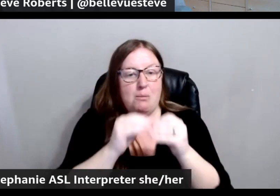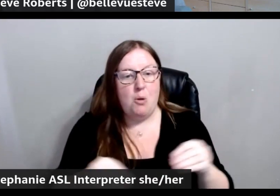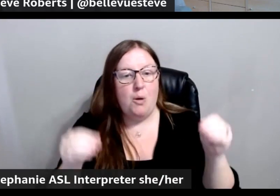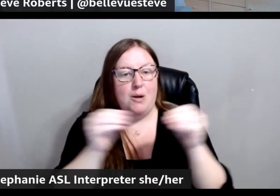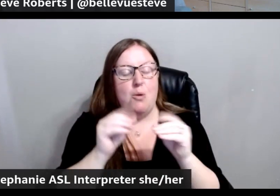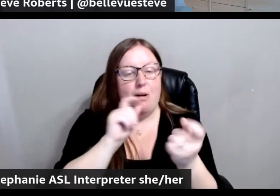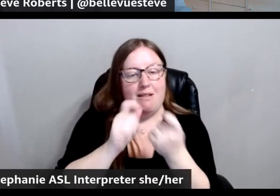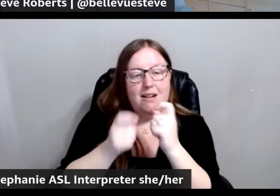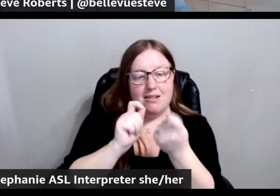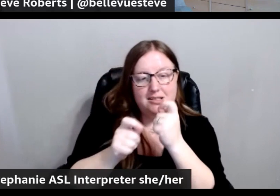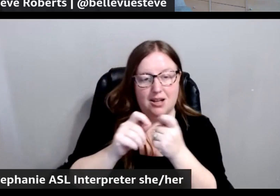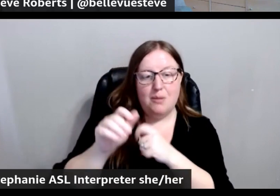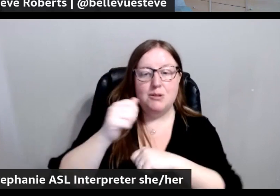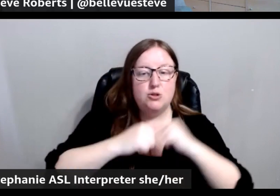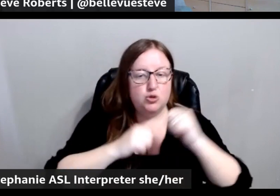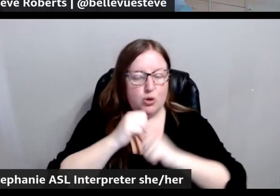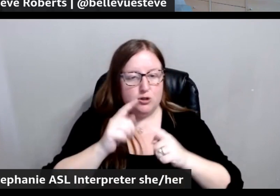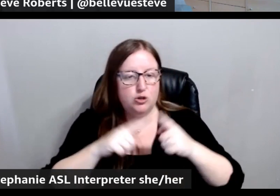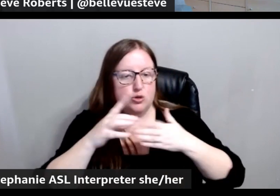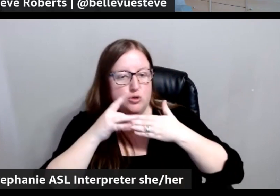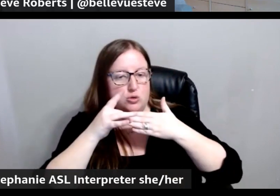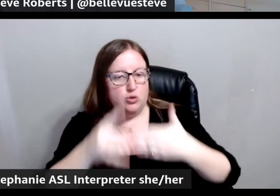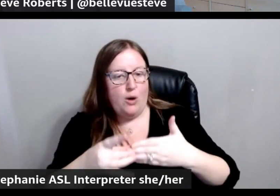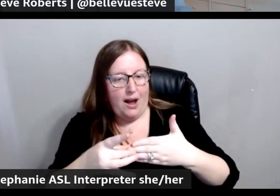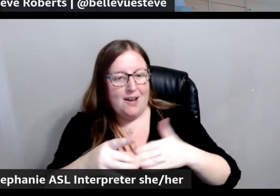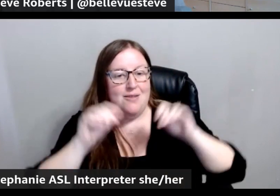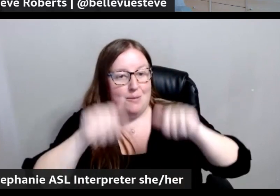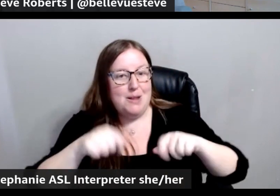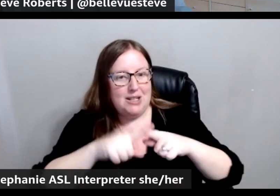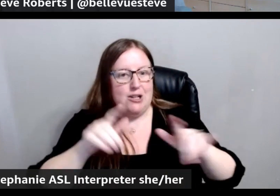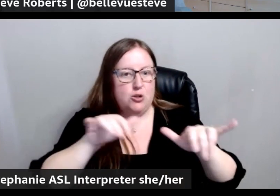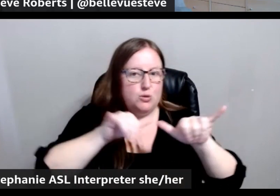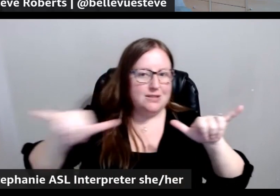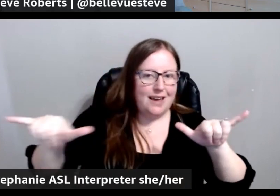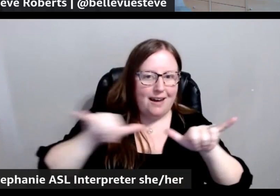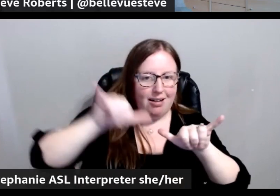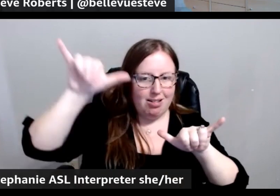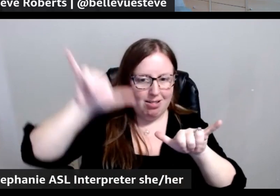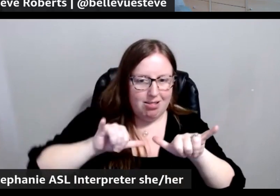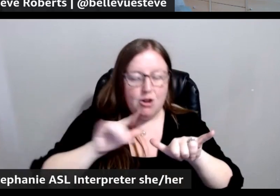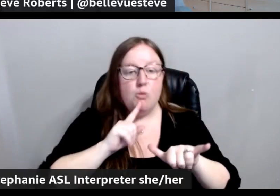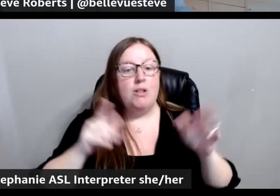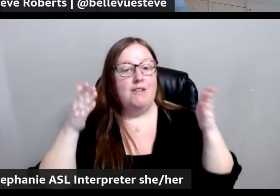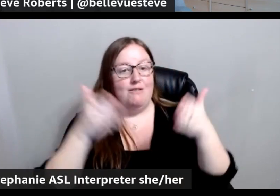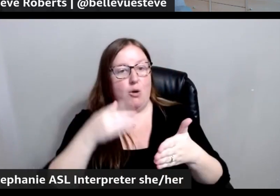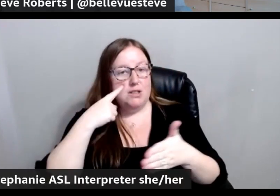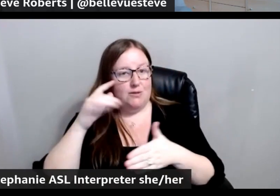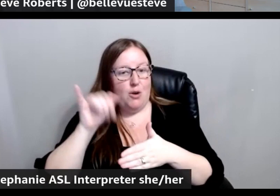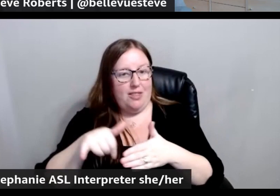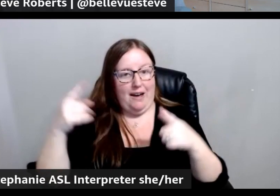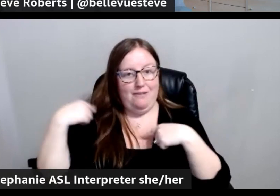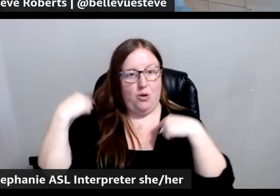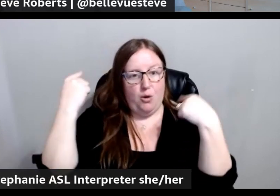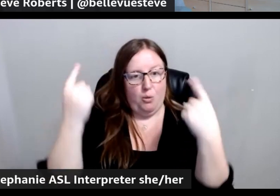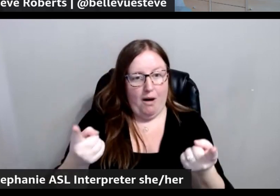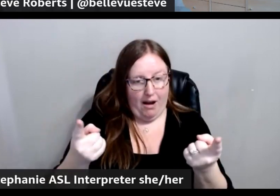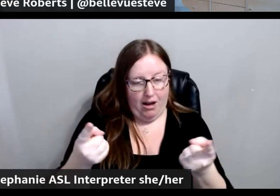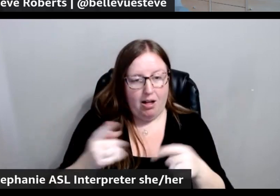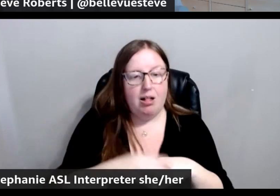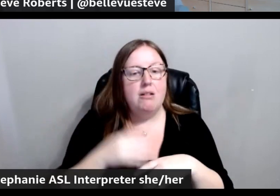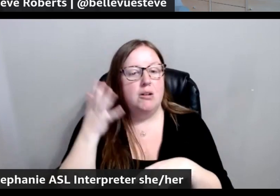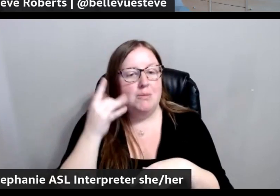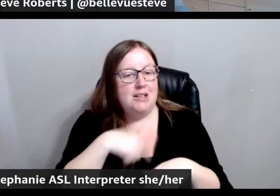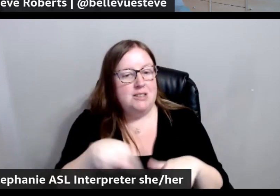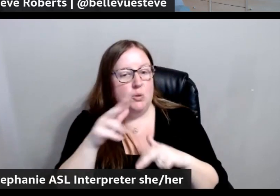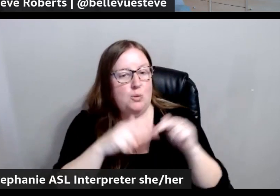infrastructure to drive the ability to scale. And that's what we're really focused on and have been for a while because we